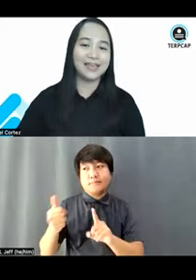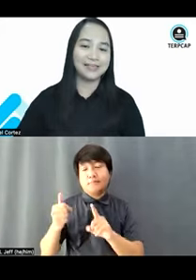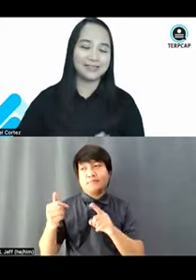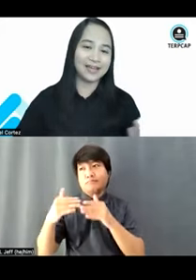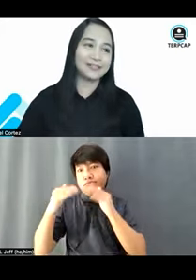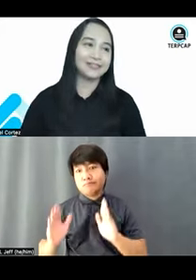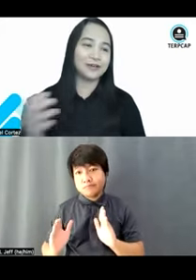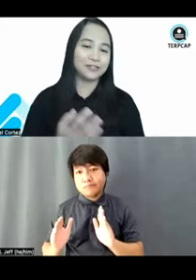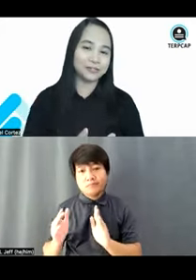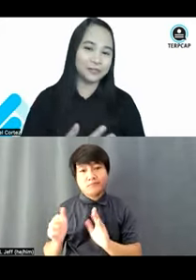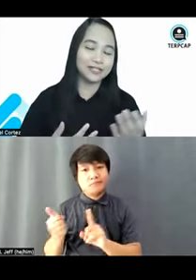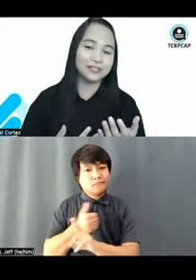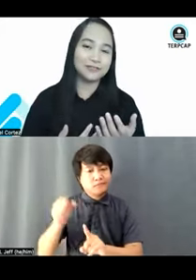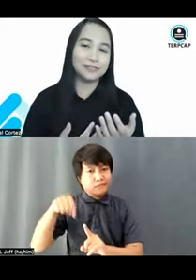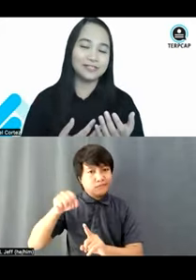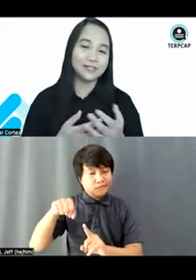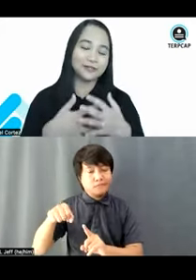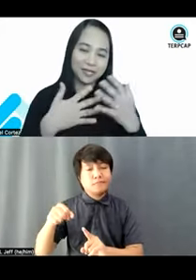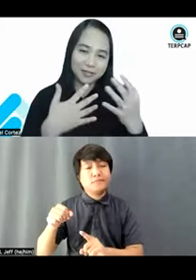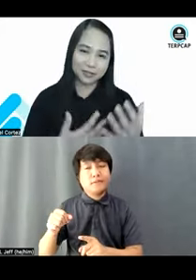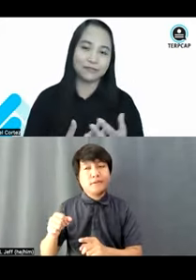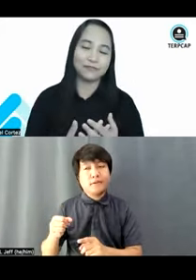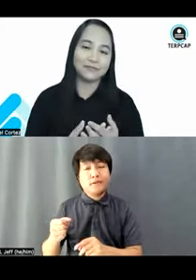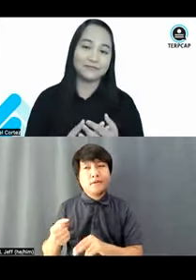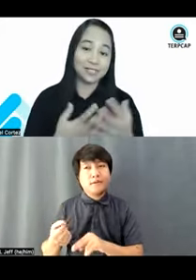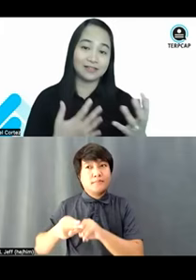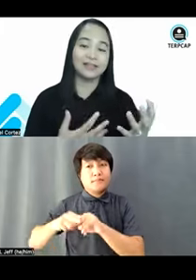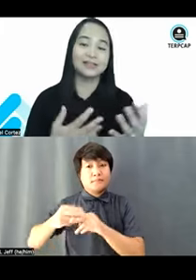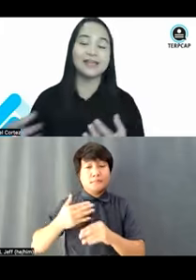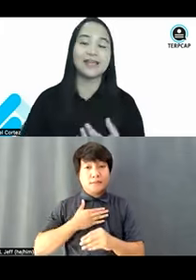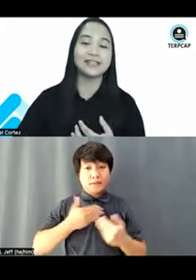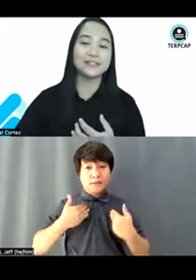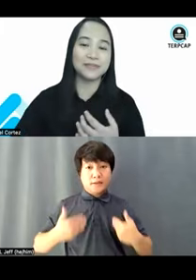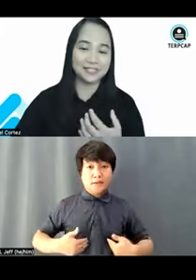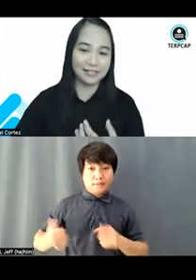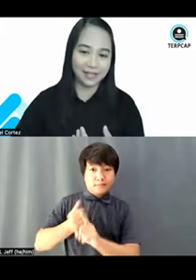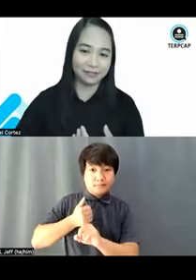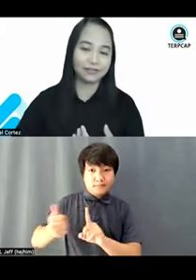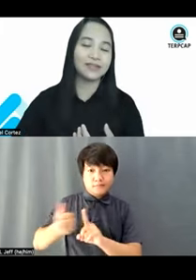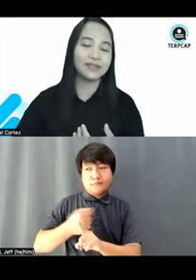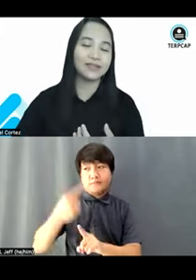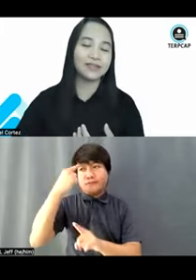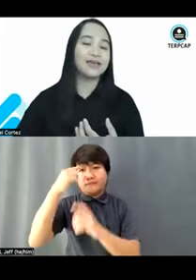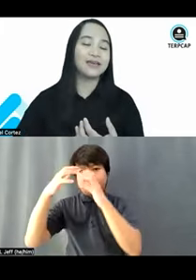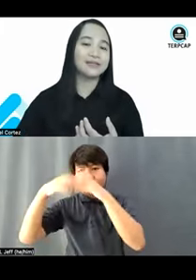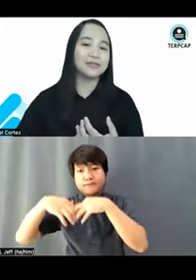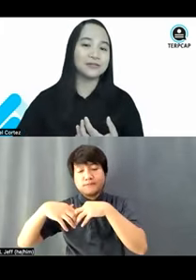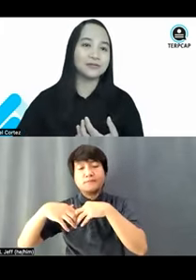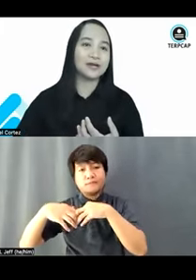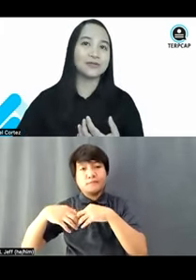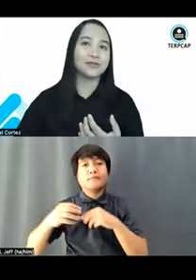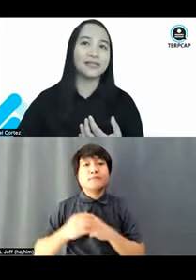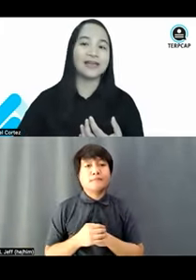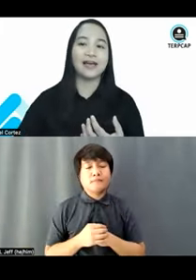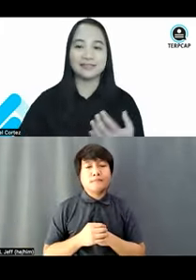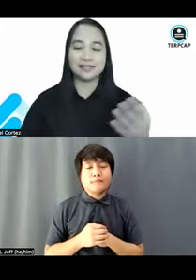And that contributed to the deterioration of my physical and mental health. And you know,